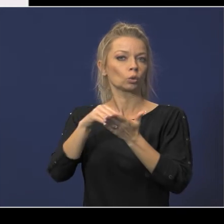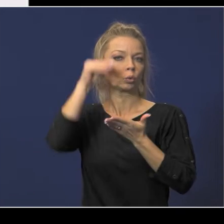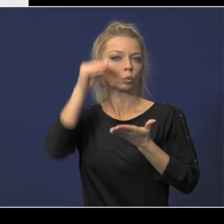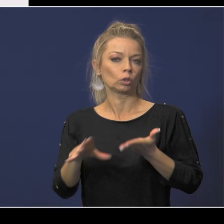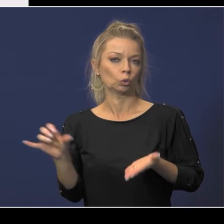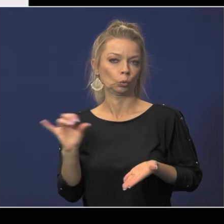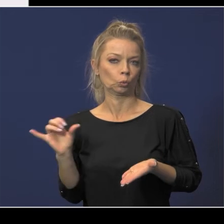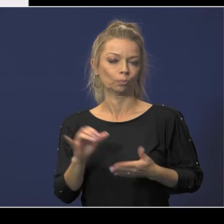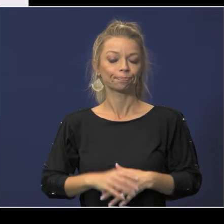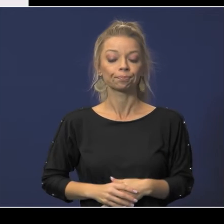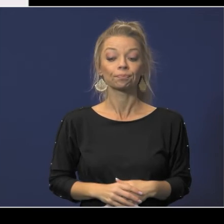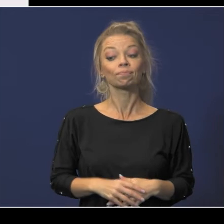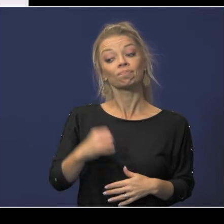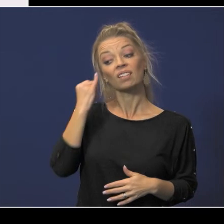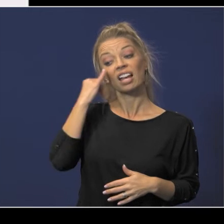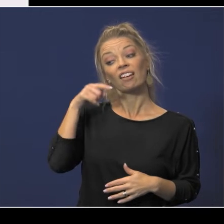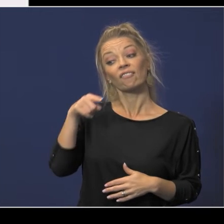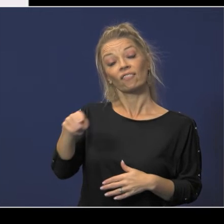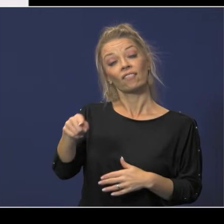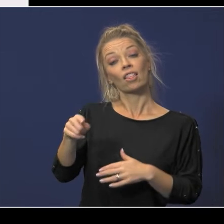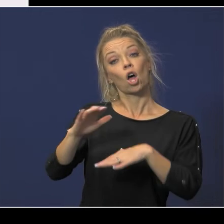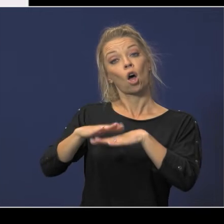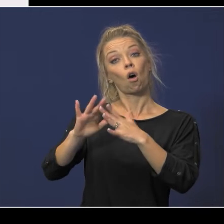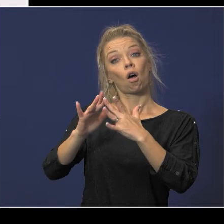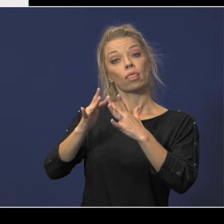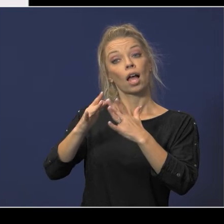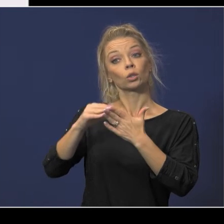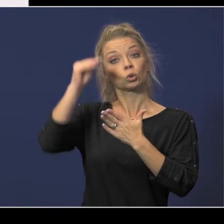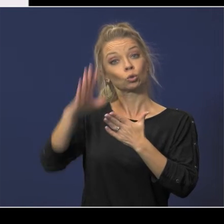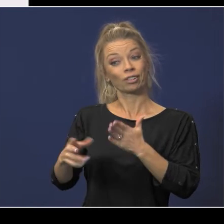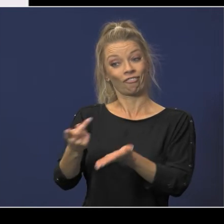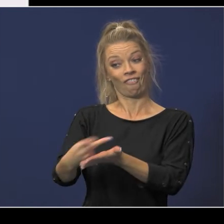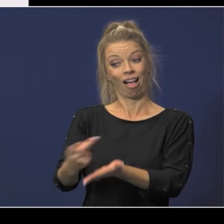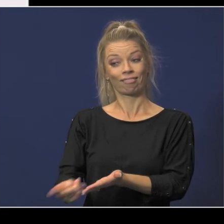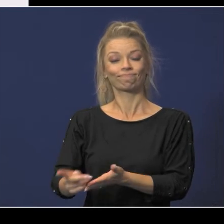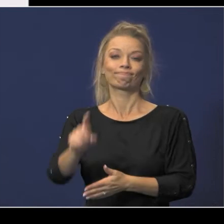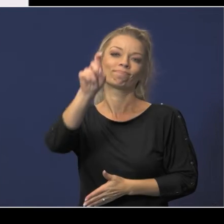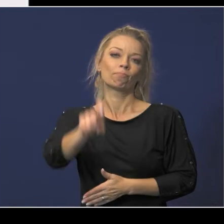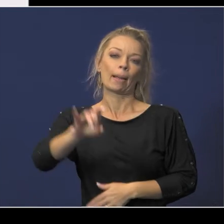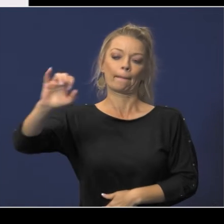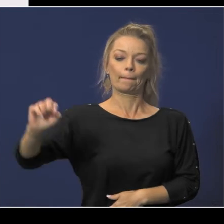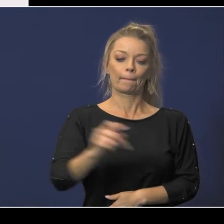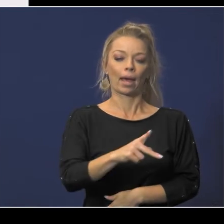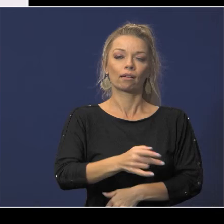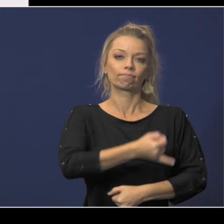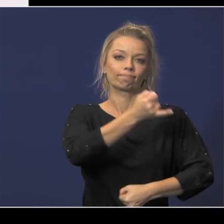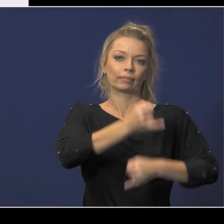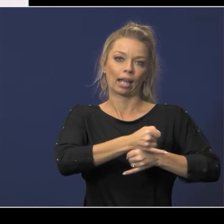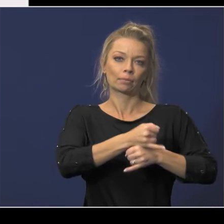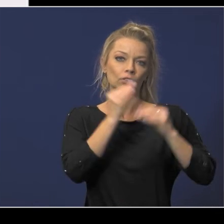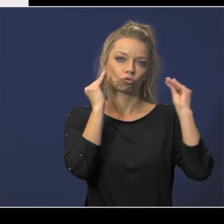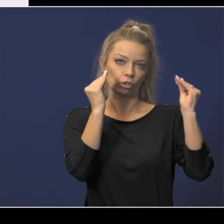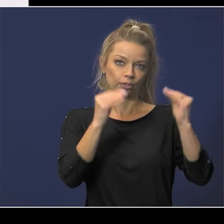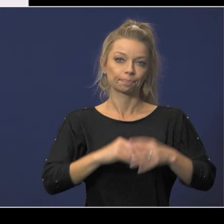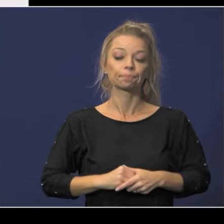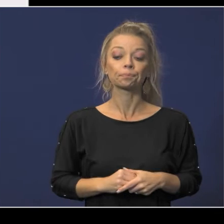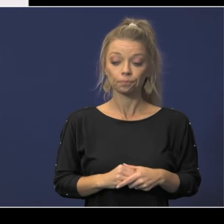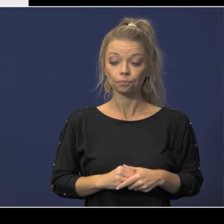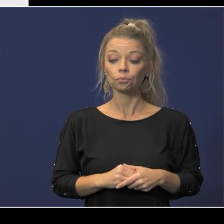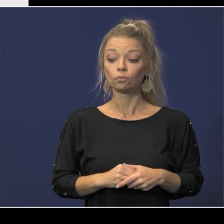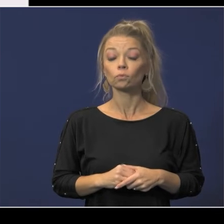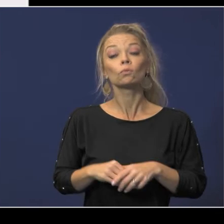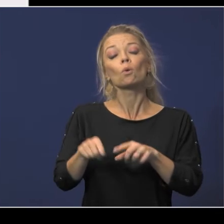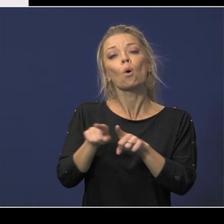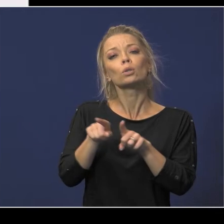and if a virtual learner is failing then they must return back to on-campus instruction we also